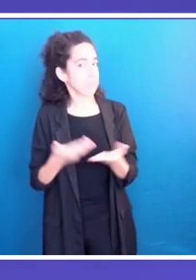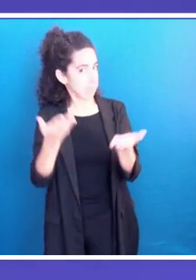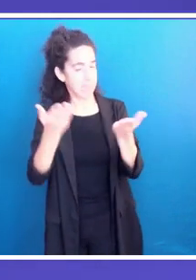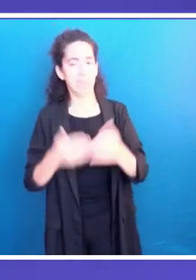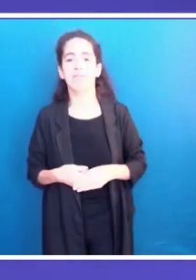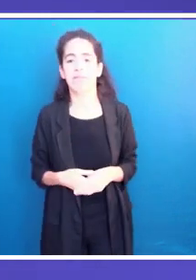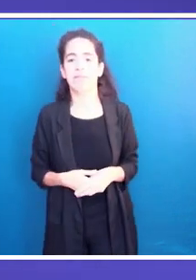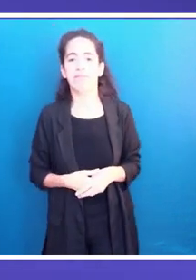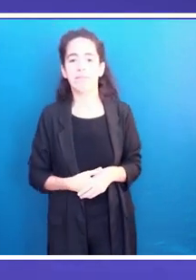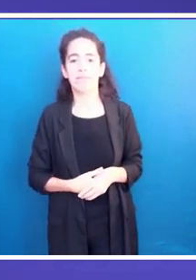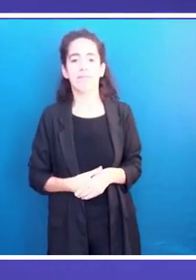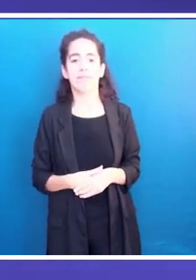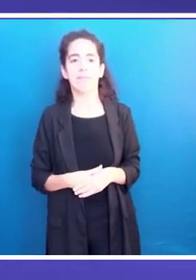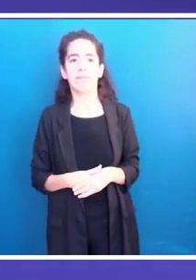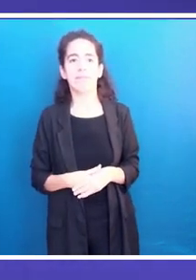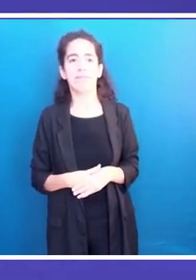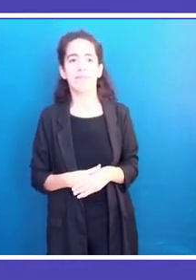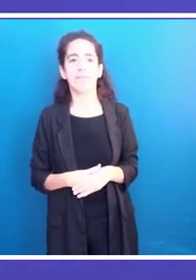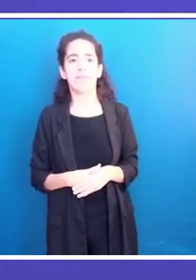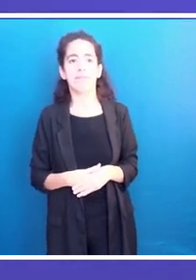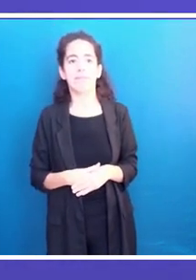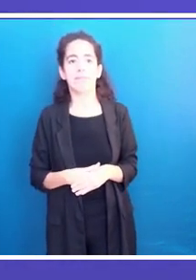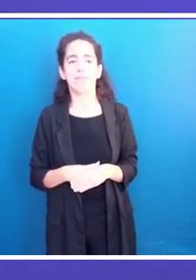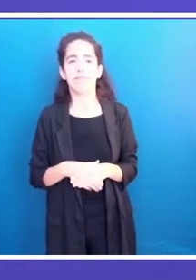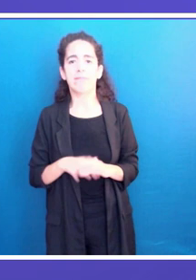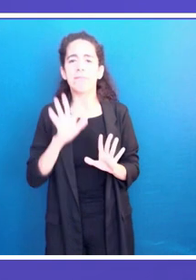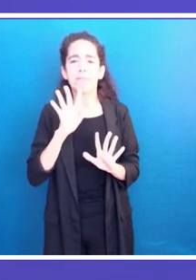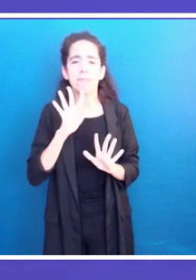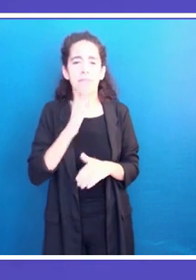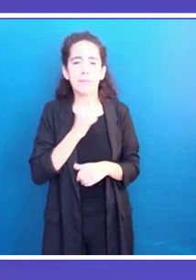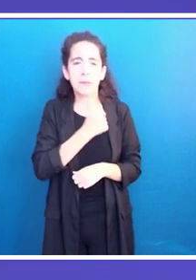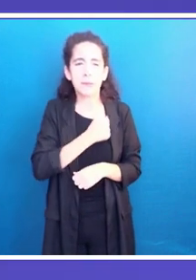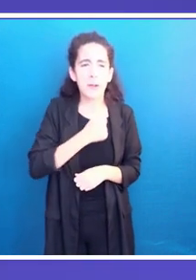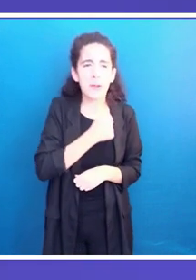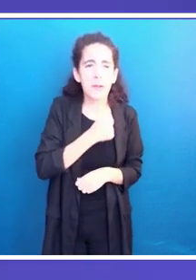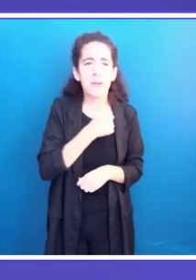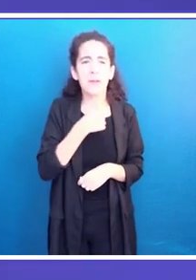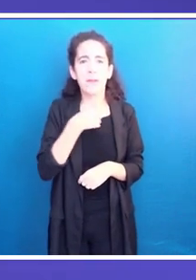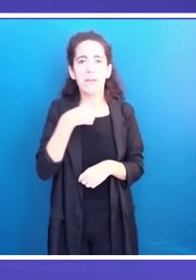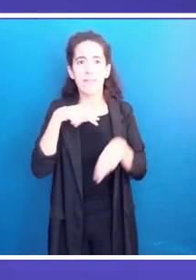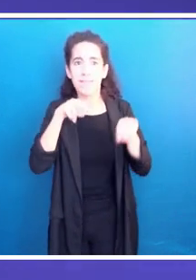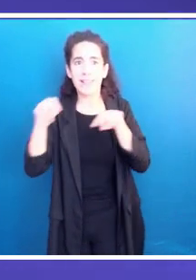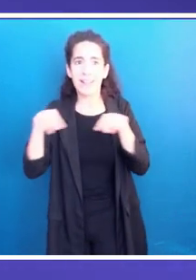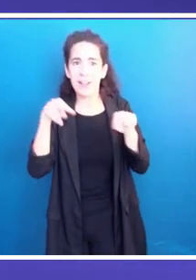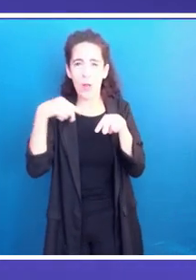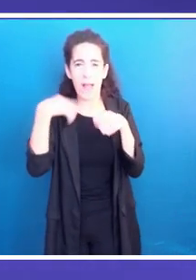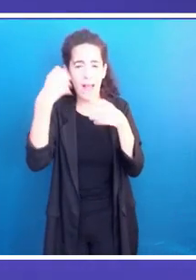I'm afraid I can't show my video image. I'm so sorry about that.